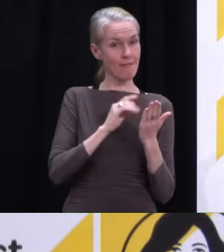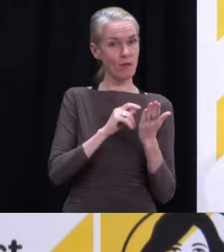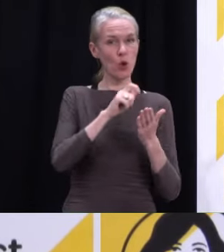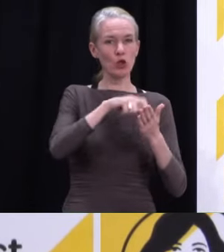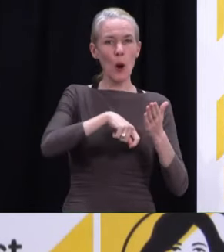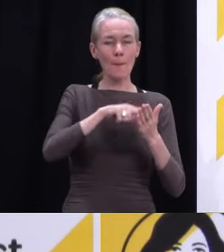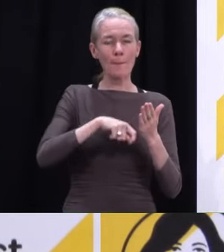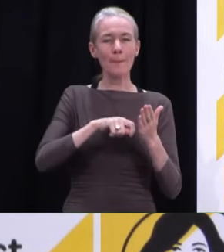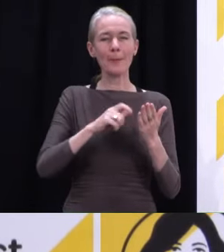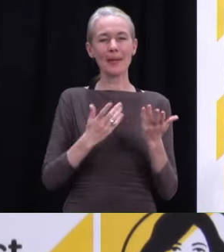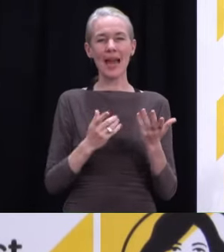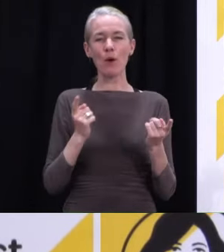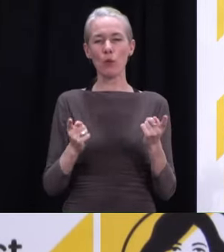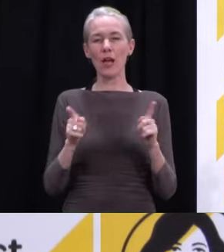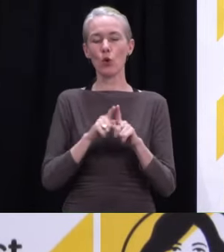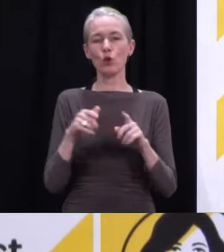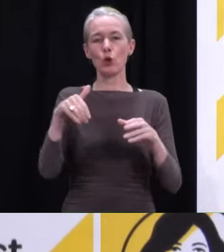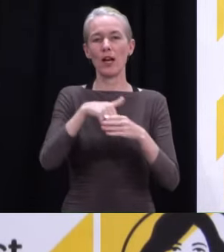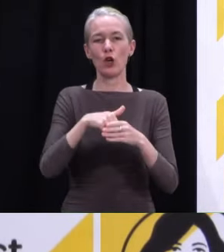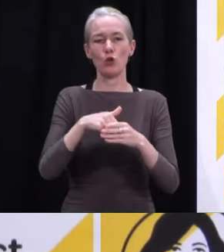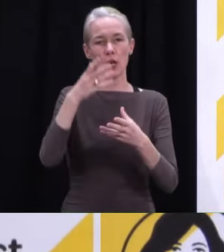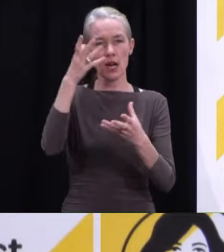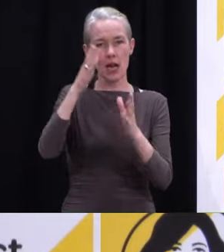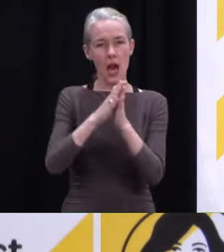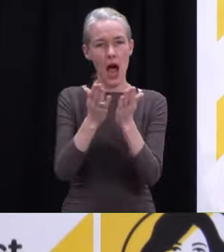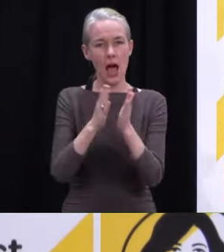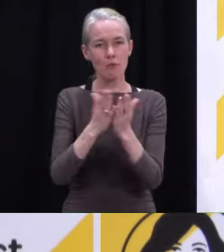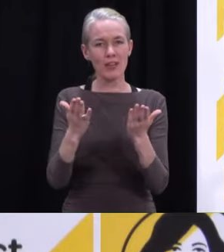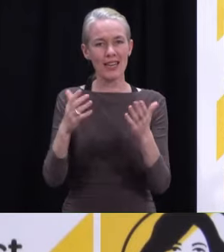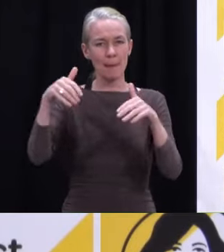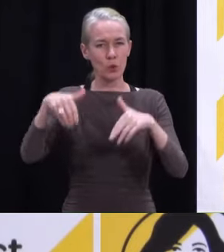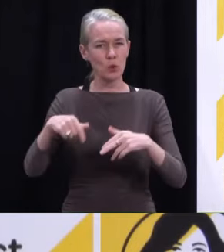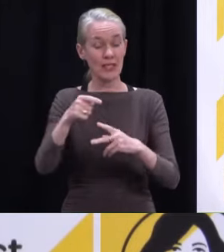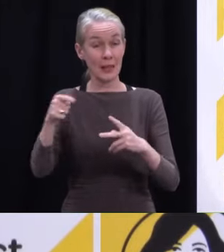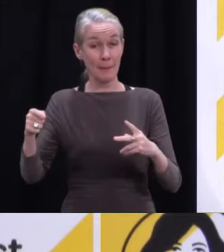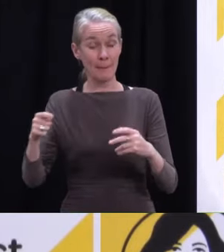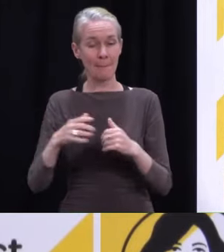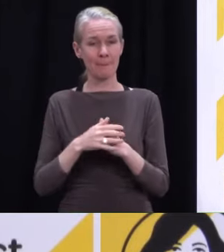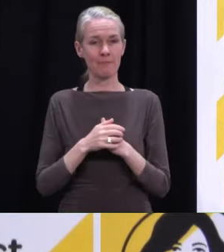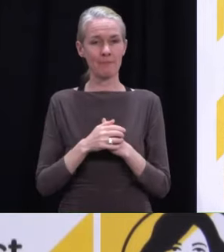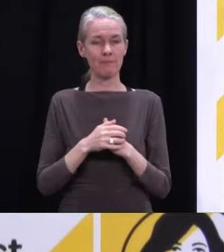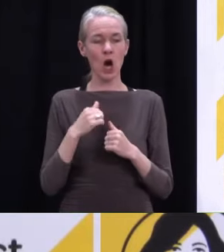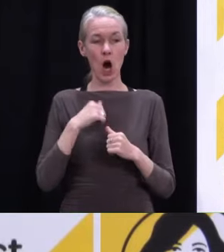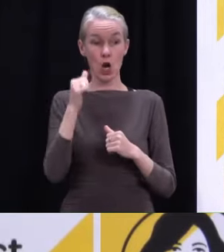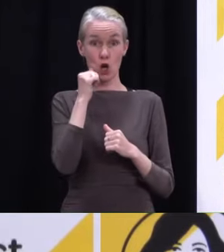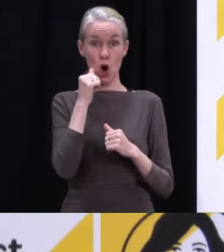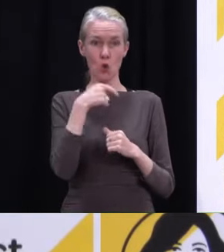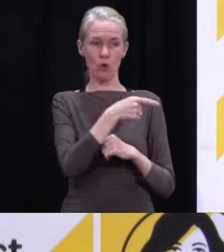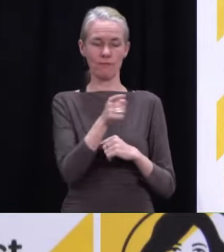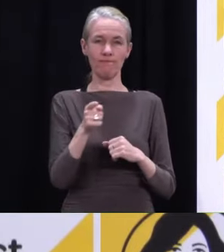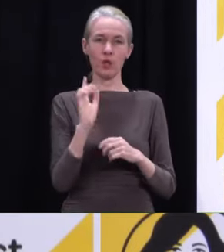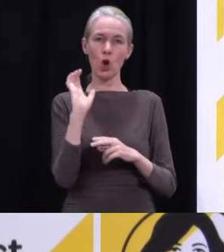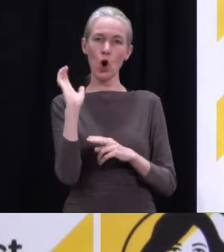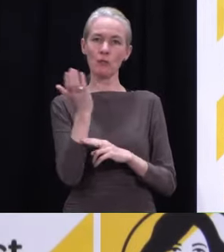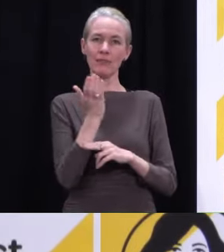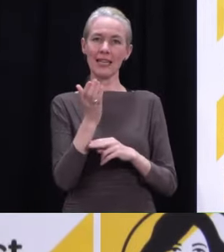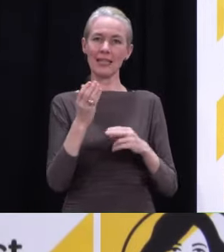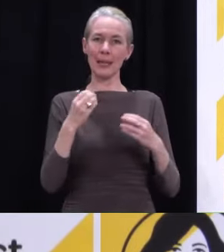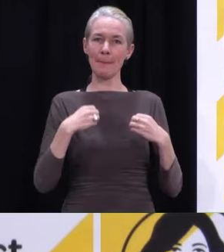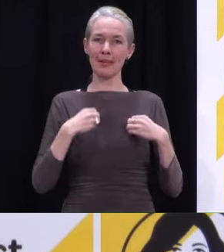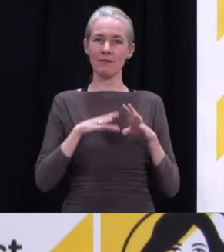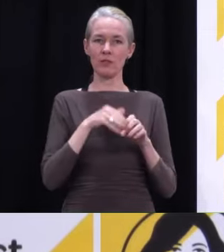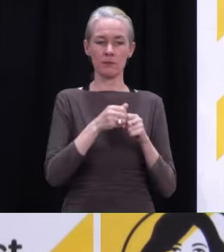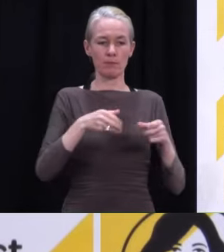do a bit of a recalculation. I accept that for hospitality, that was a change. When we received that public health advice, we did reach out